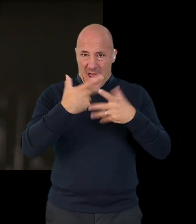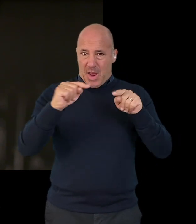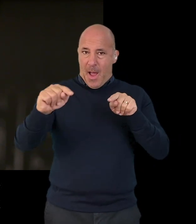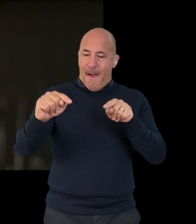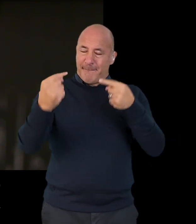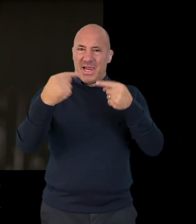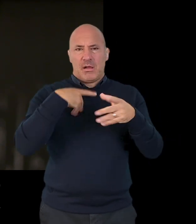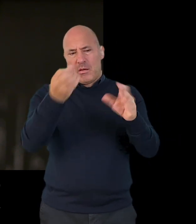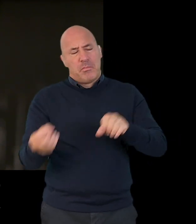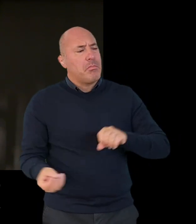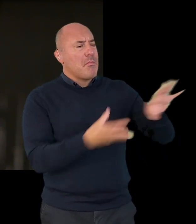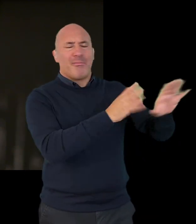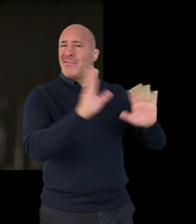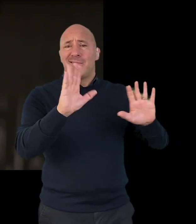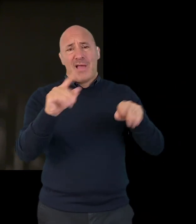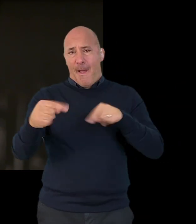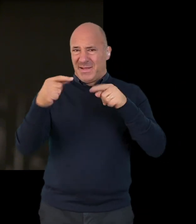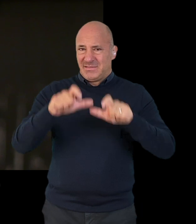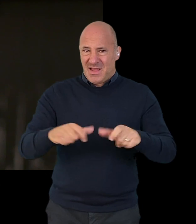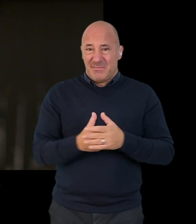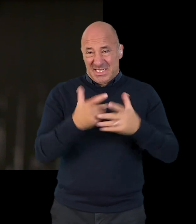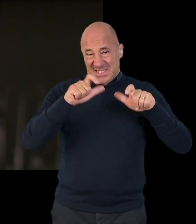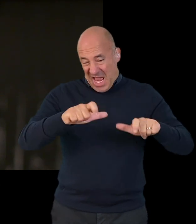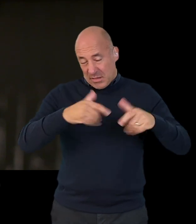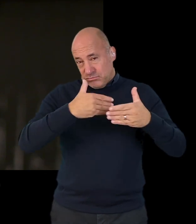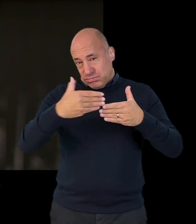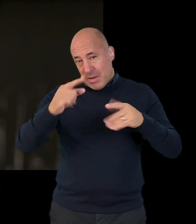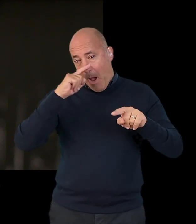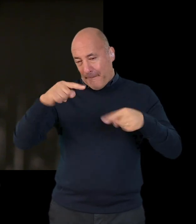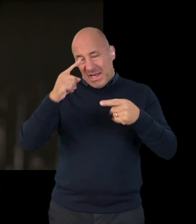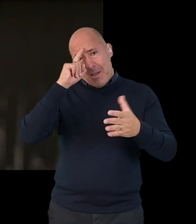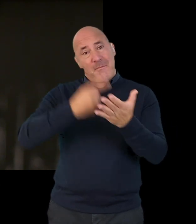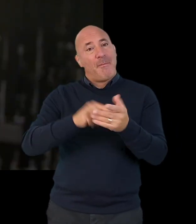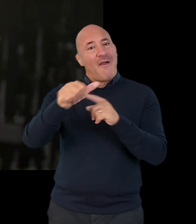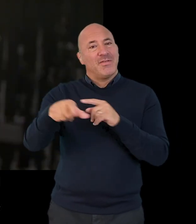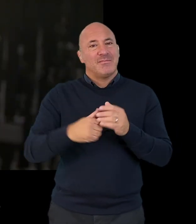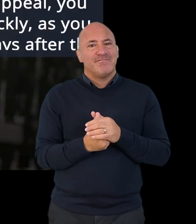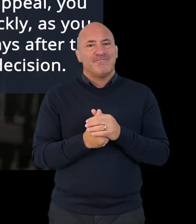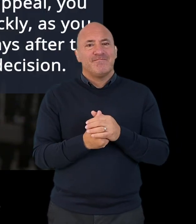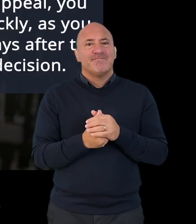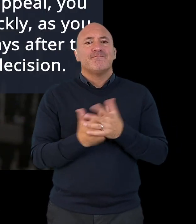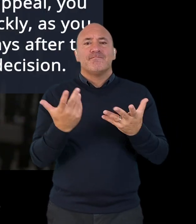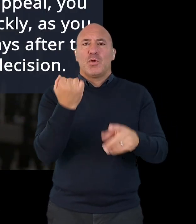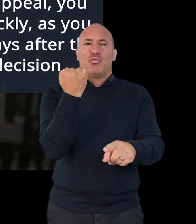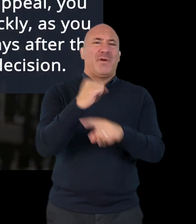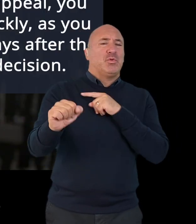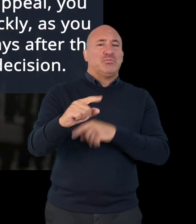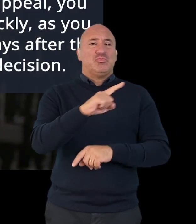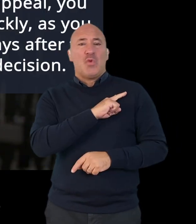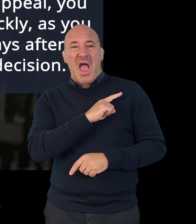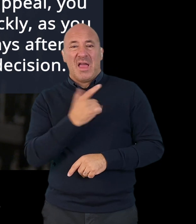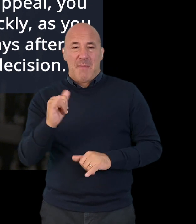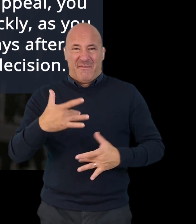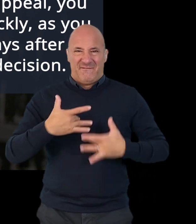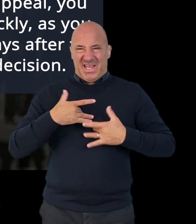UK to appeal against the decision so you can stay until your appeal is decided. The main reasons why the Home Office may